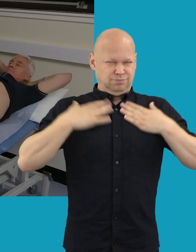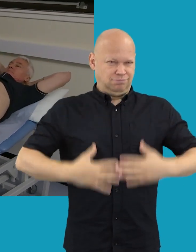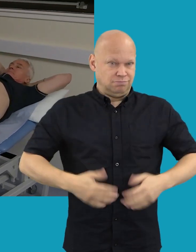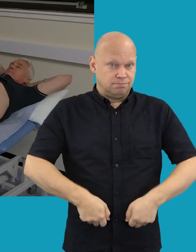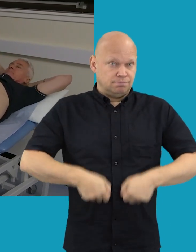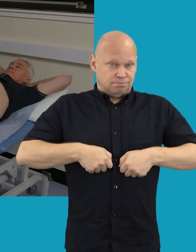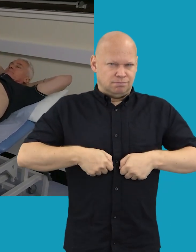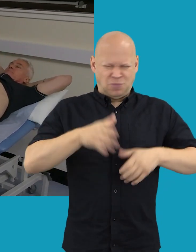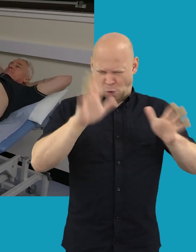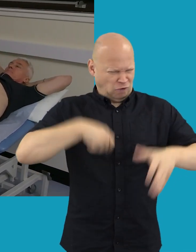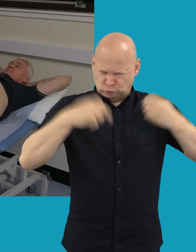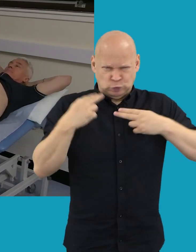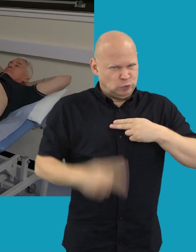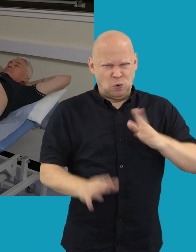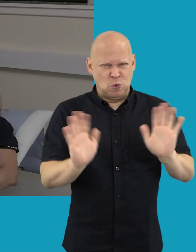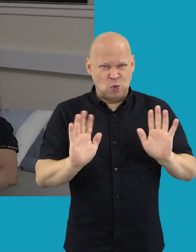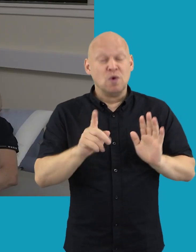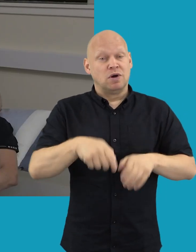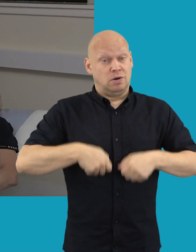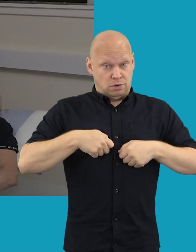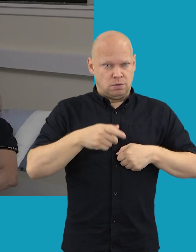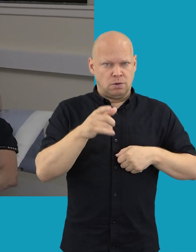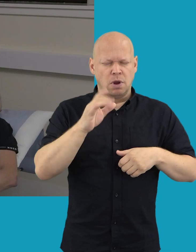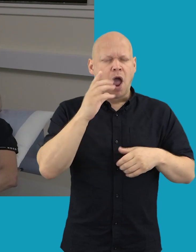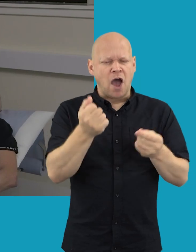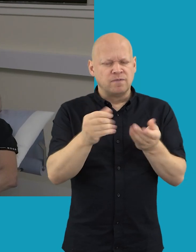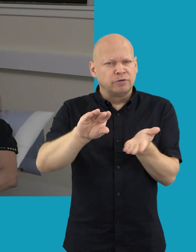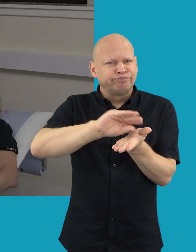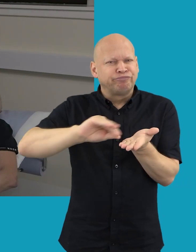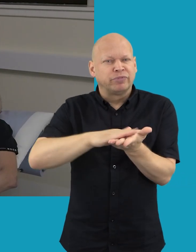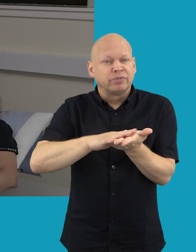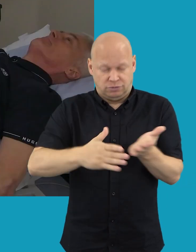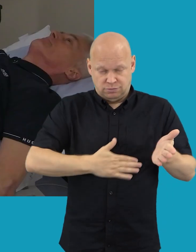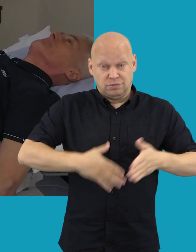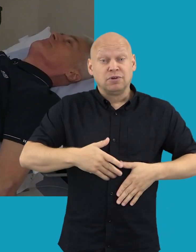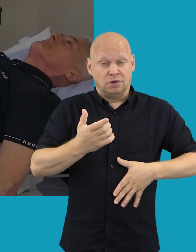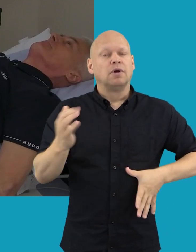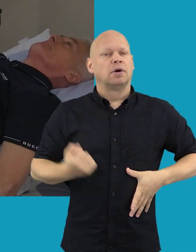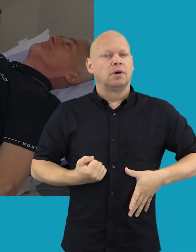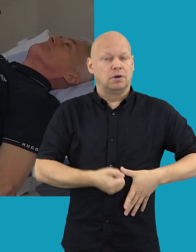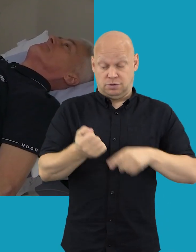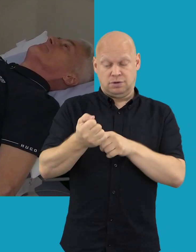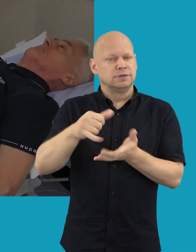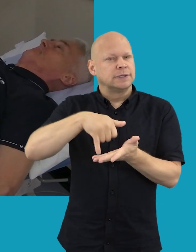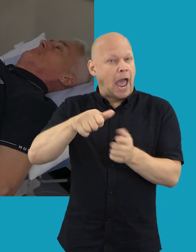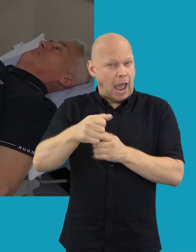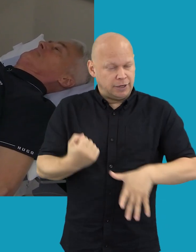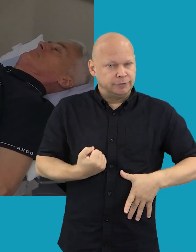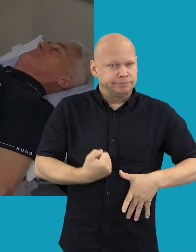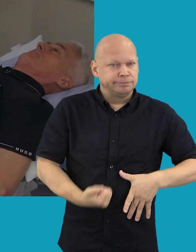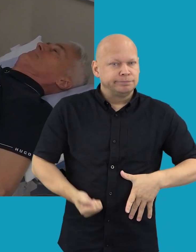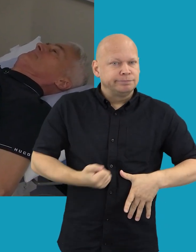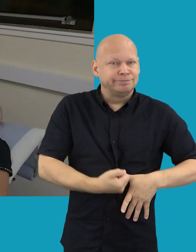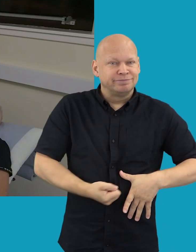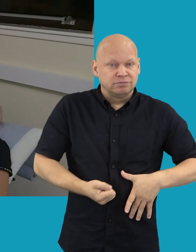your top. There's no need to undress. Some cool jelly will then be put on your abdomen and a small scanning device run over the top.